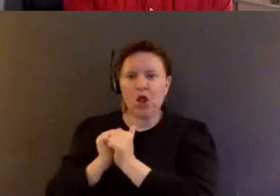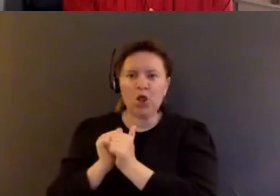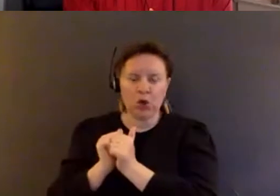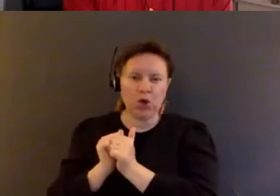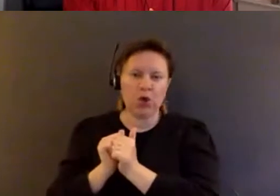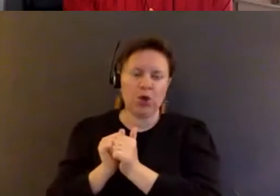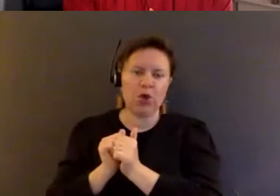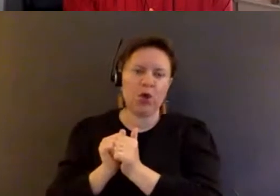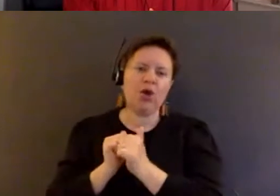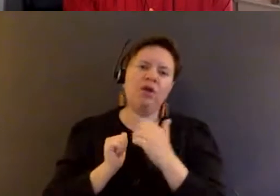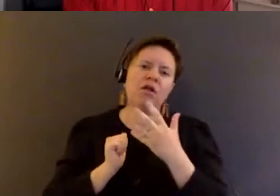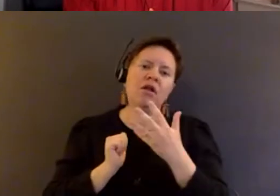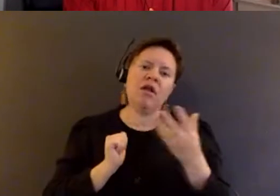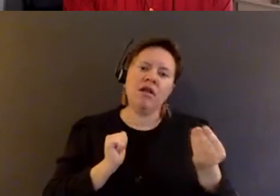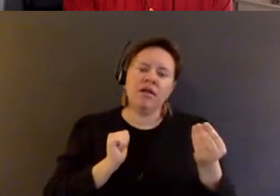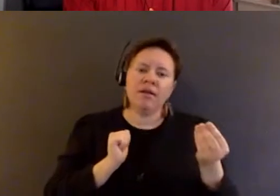and, you know, uh,